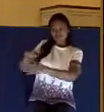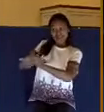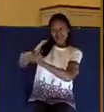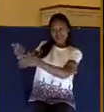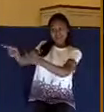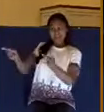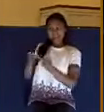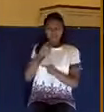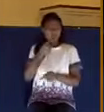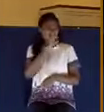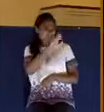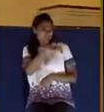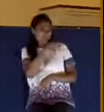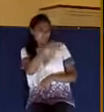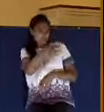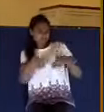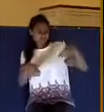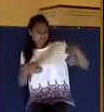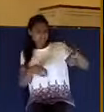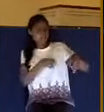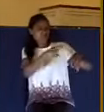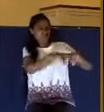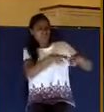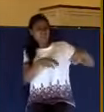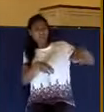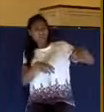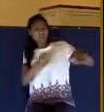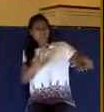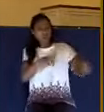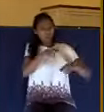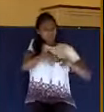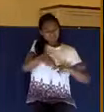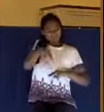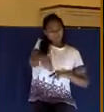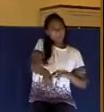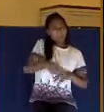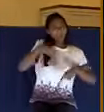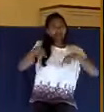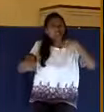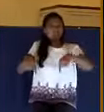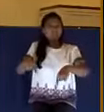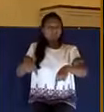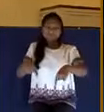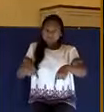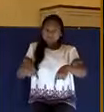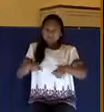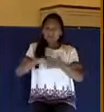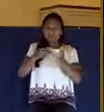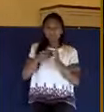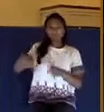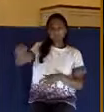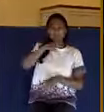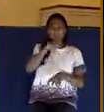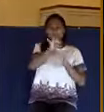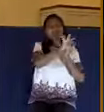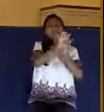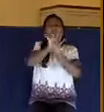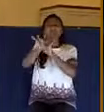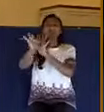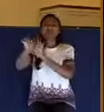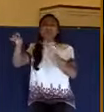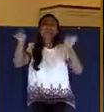thou there, or sit under my footstool. Are ye then, not then, partial in your thoughts,